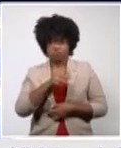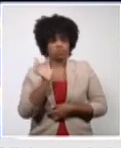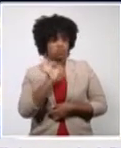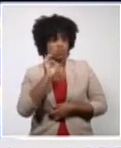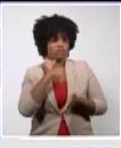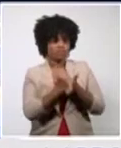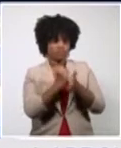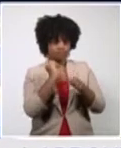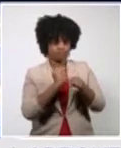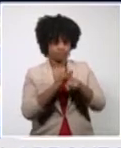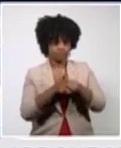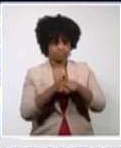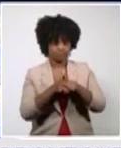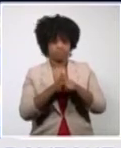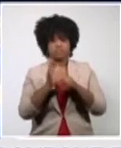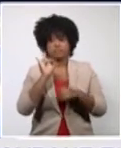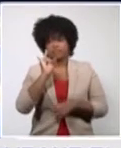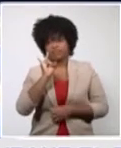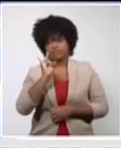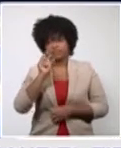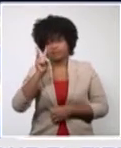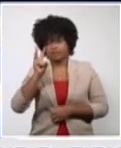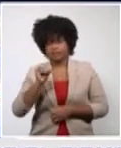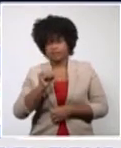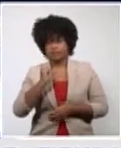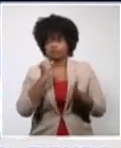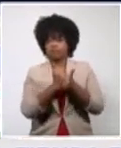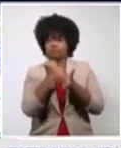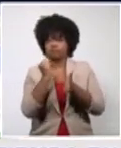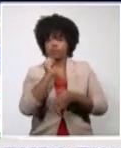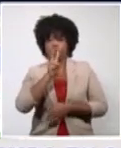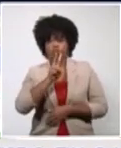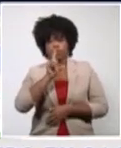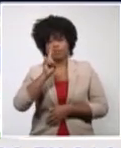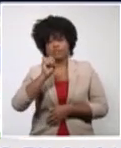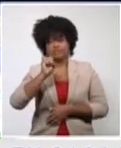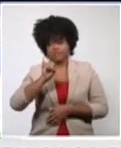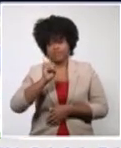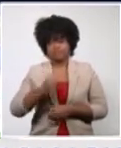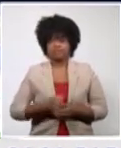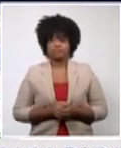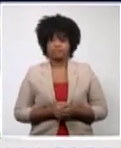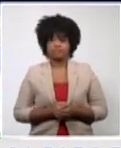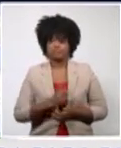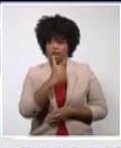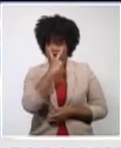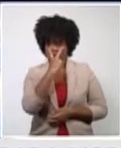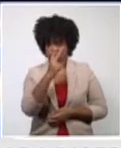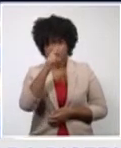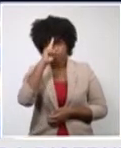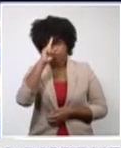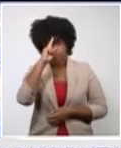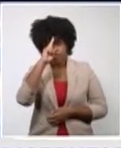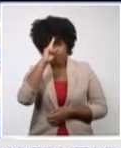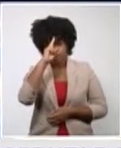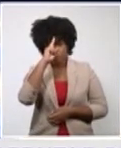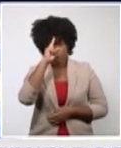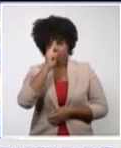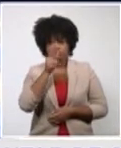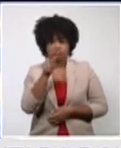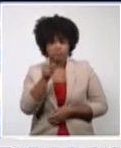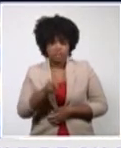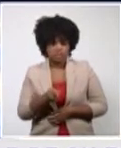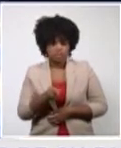in surveillance 22, suspicious 730, and confirmed 296. In